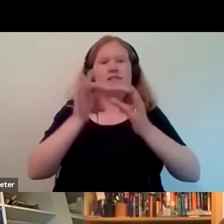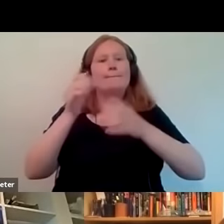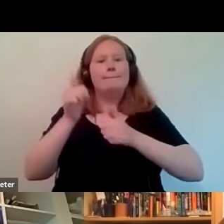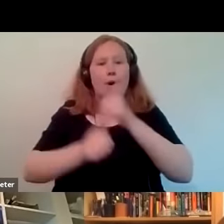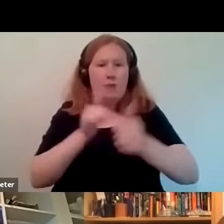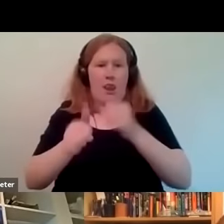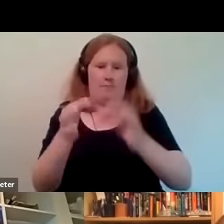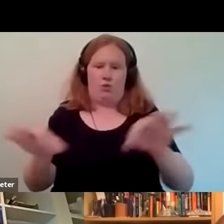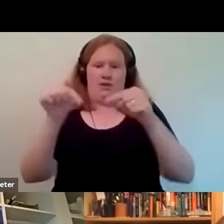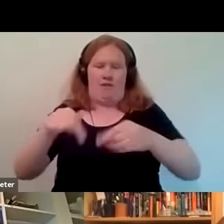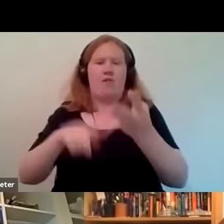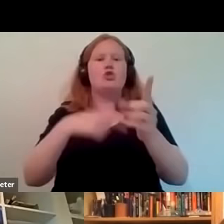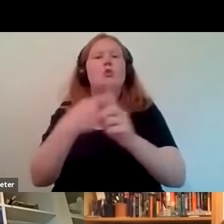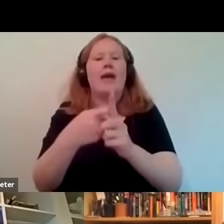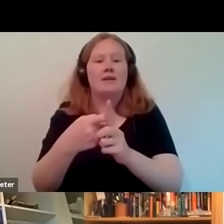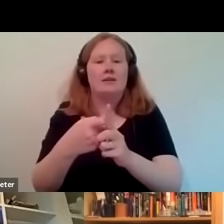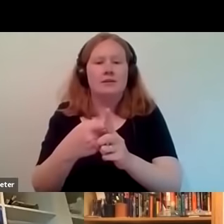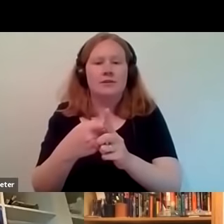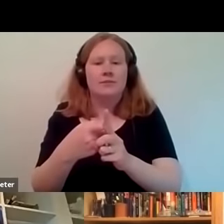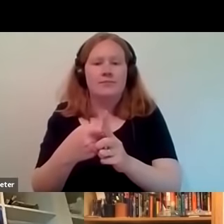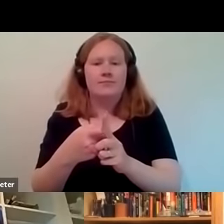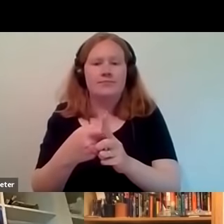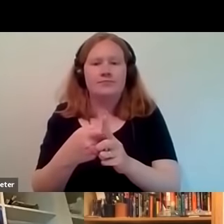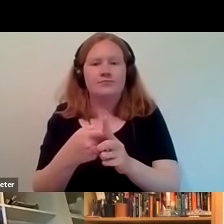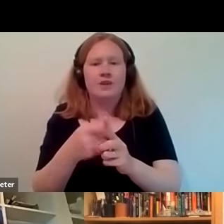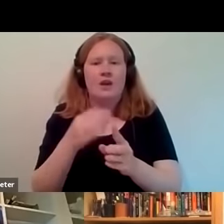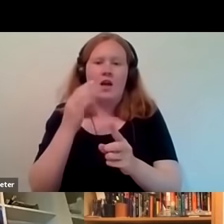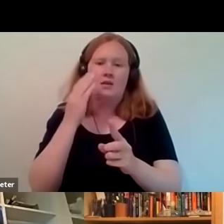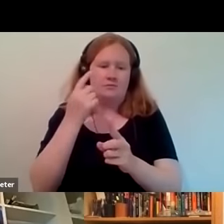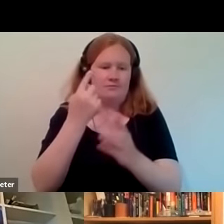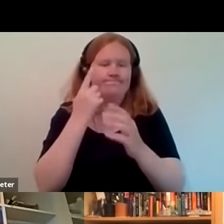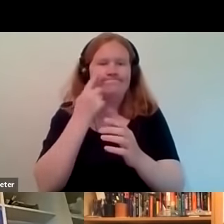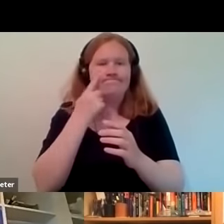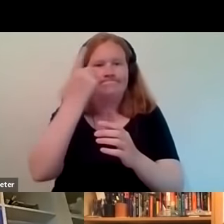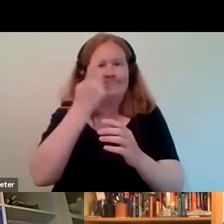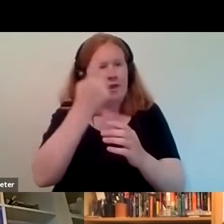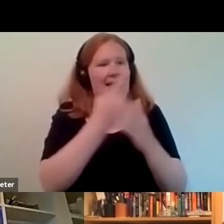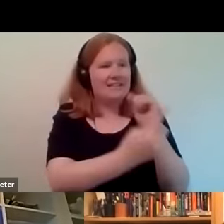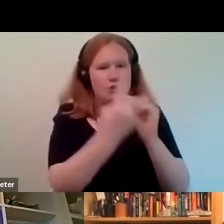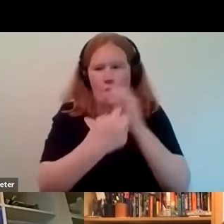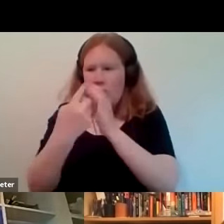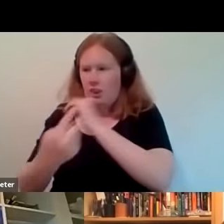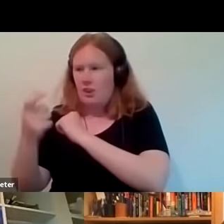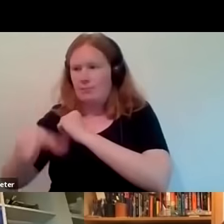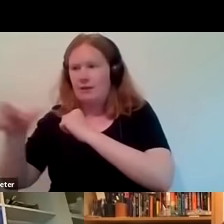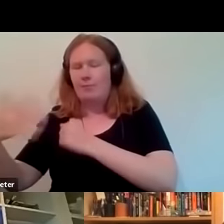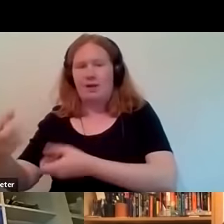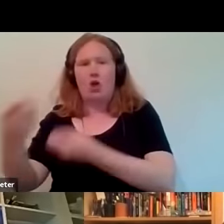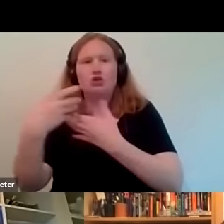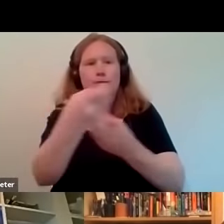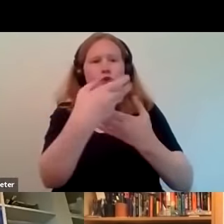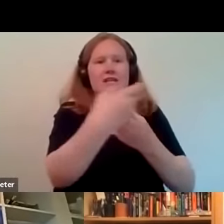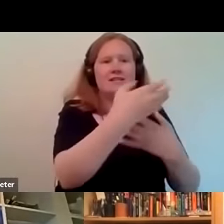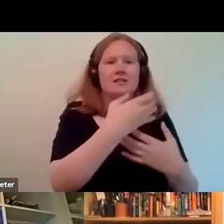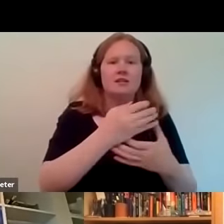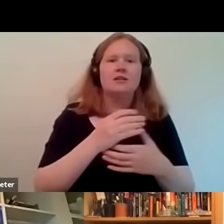and the contributions made by uh individuals that's often overlooked or referred to as hidden history for